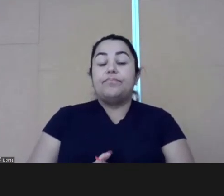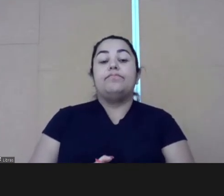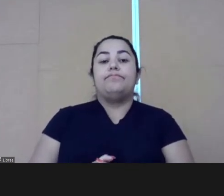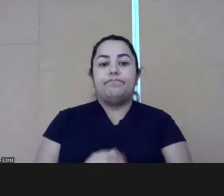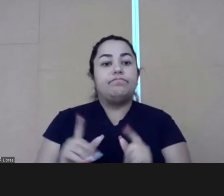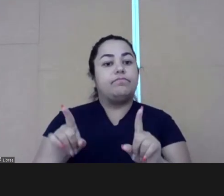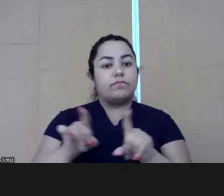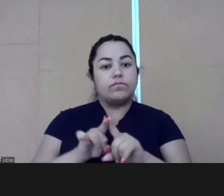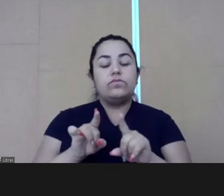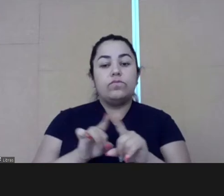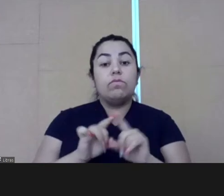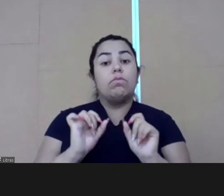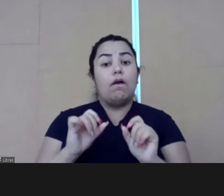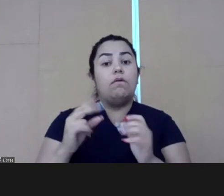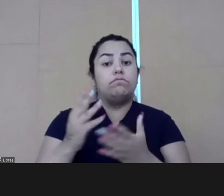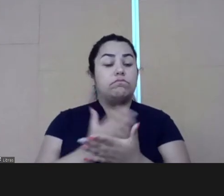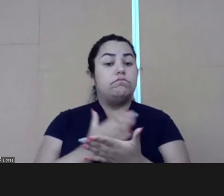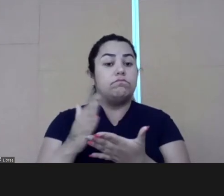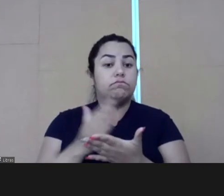society.